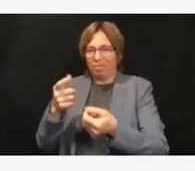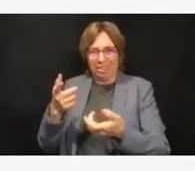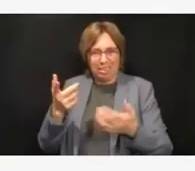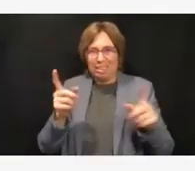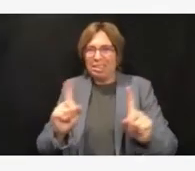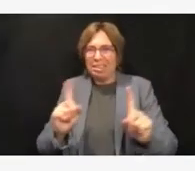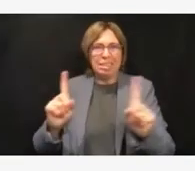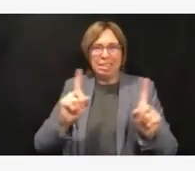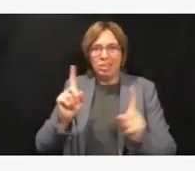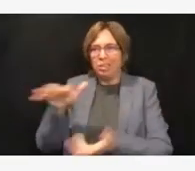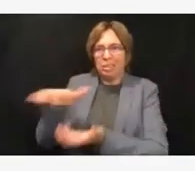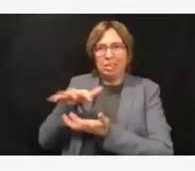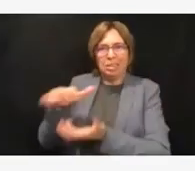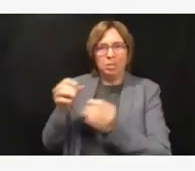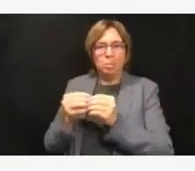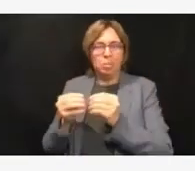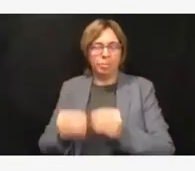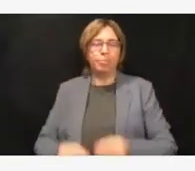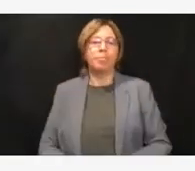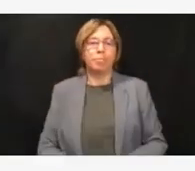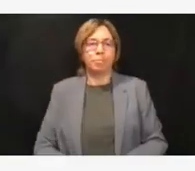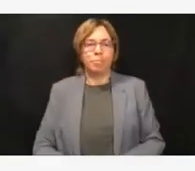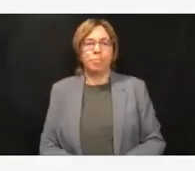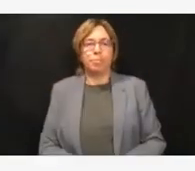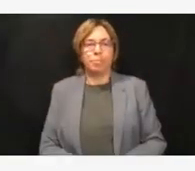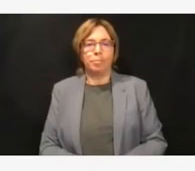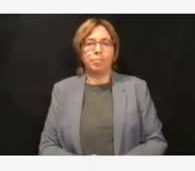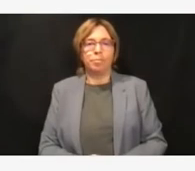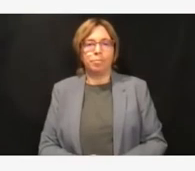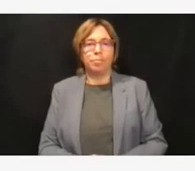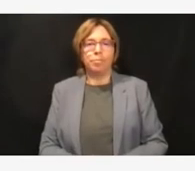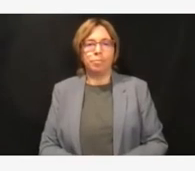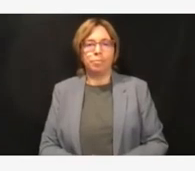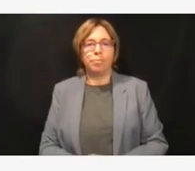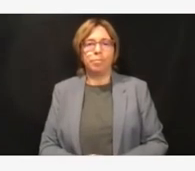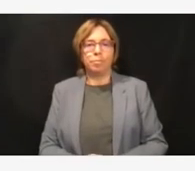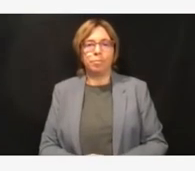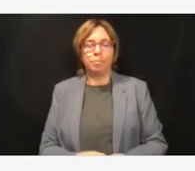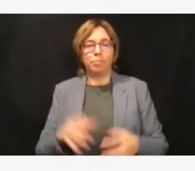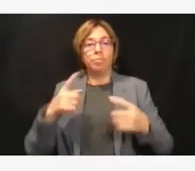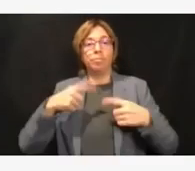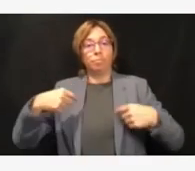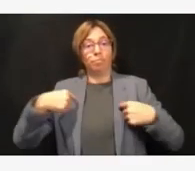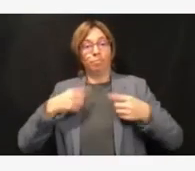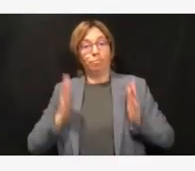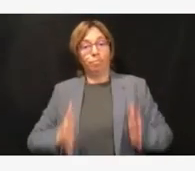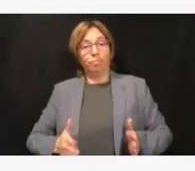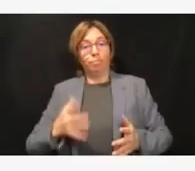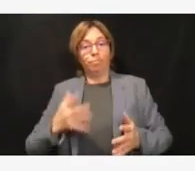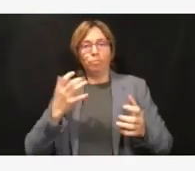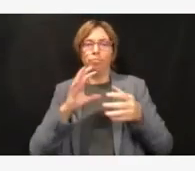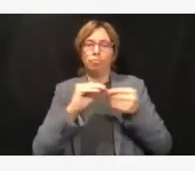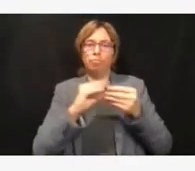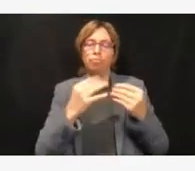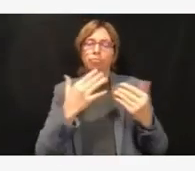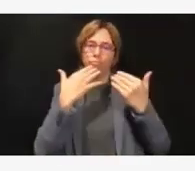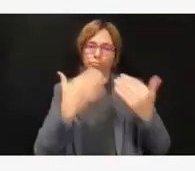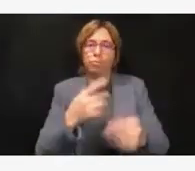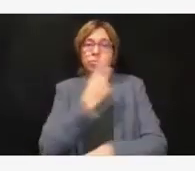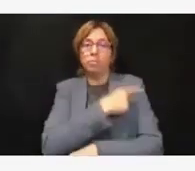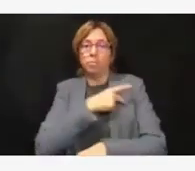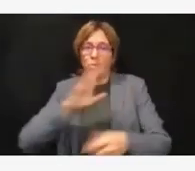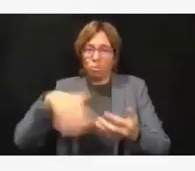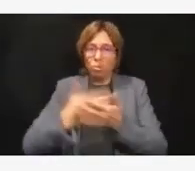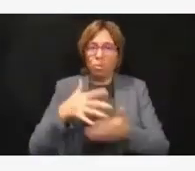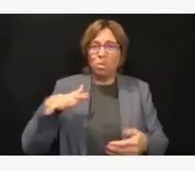well, I'm going to say I'm thankful for the thousands of patients whose lives our healthcare delivery systems have saved.